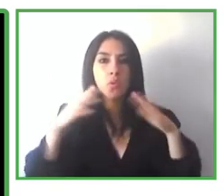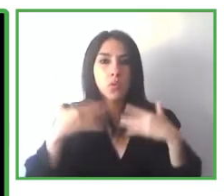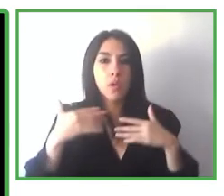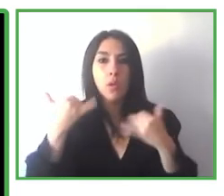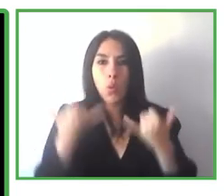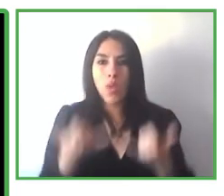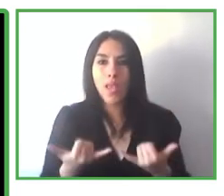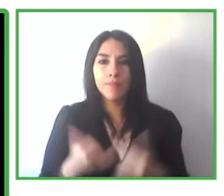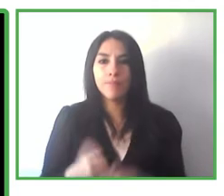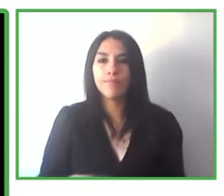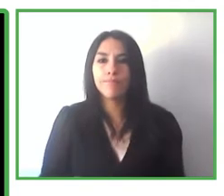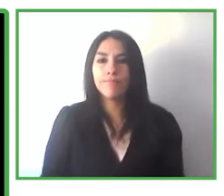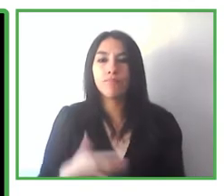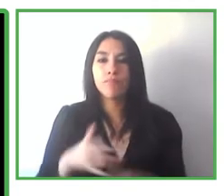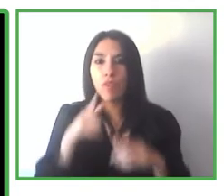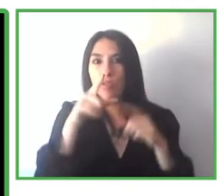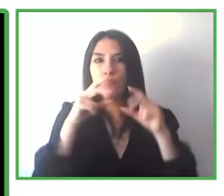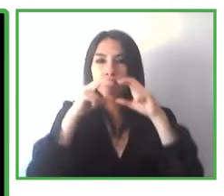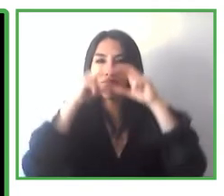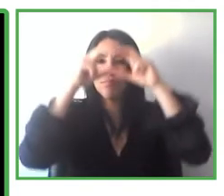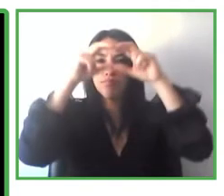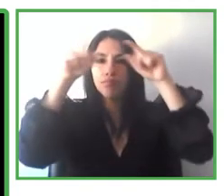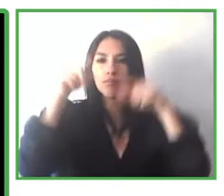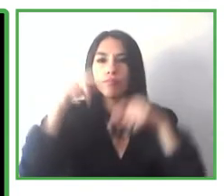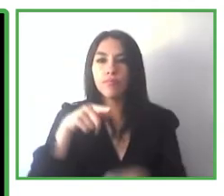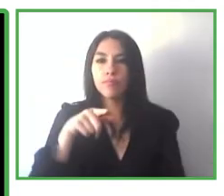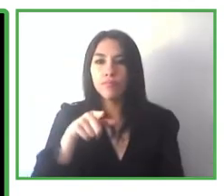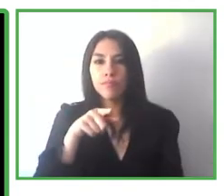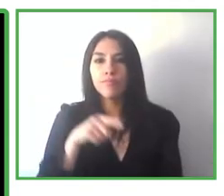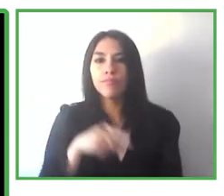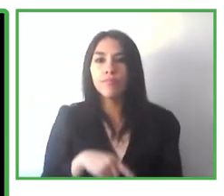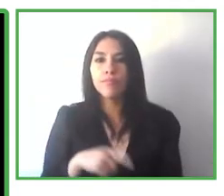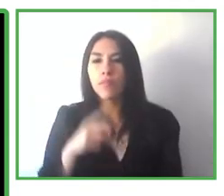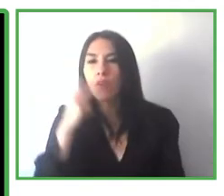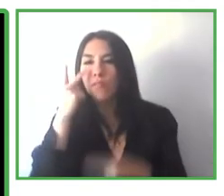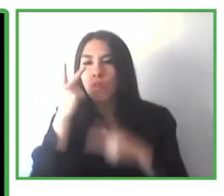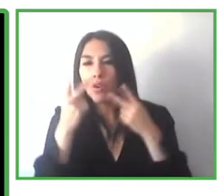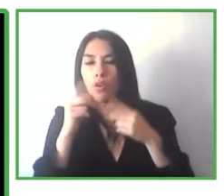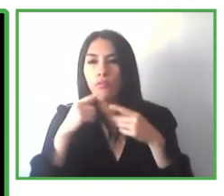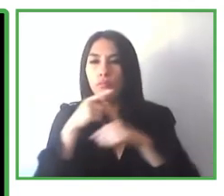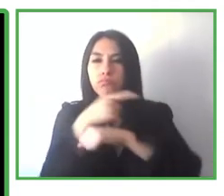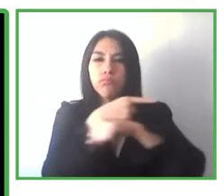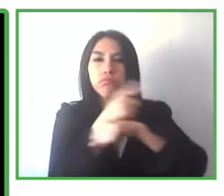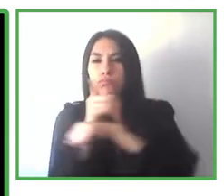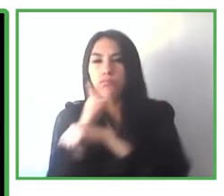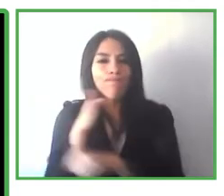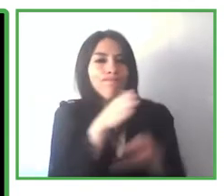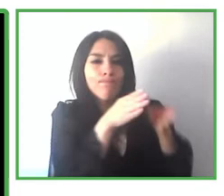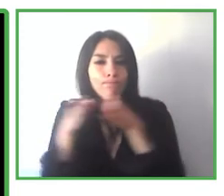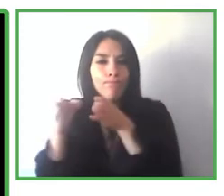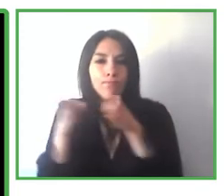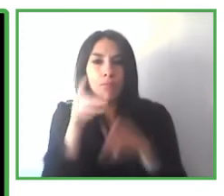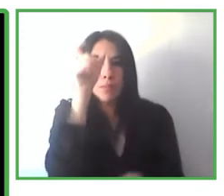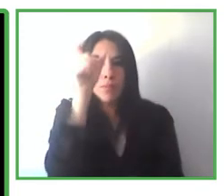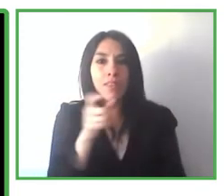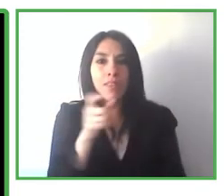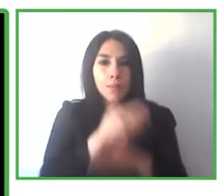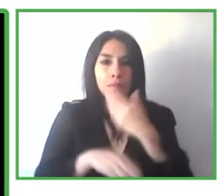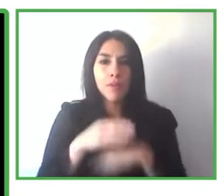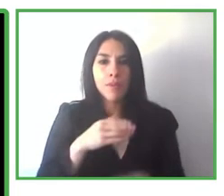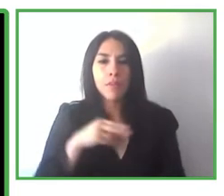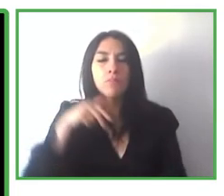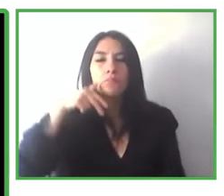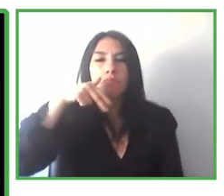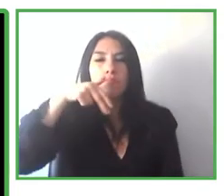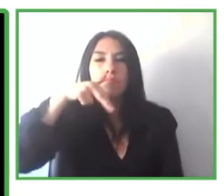public transportation. This is in Barcelona, and the GPS was not precise enough, but we